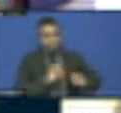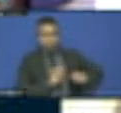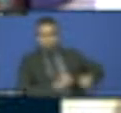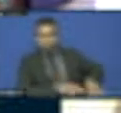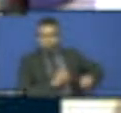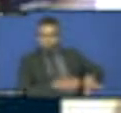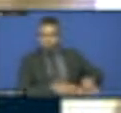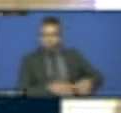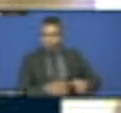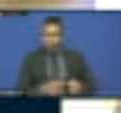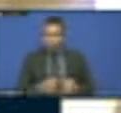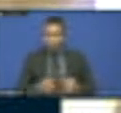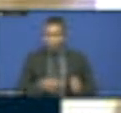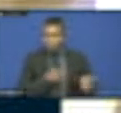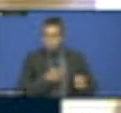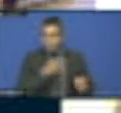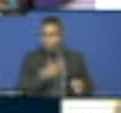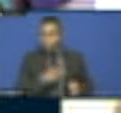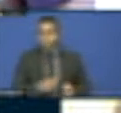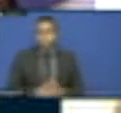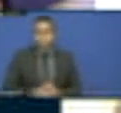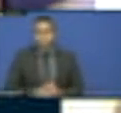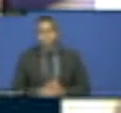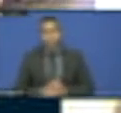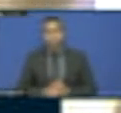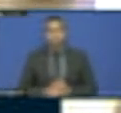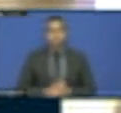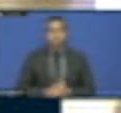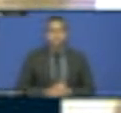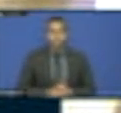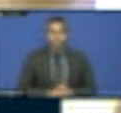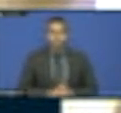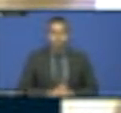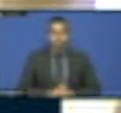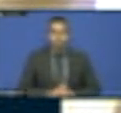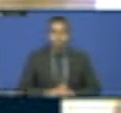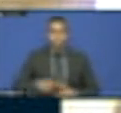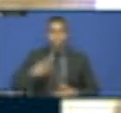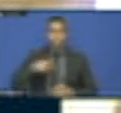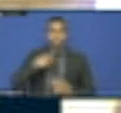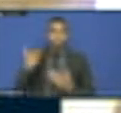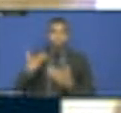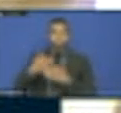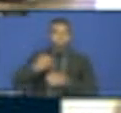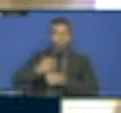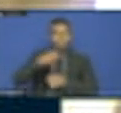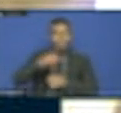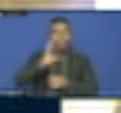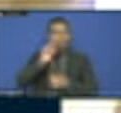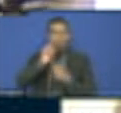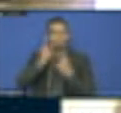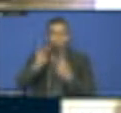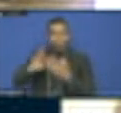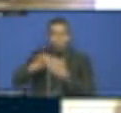waste management issue, because it is created at the community level. There's a saying in our country that spirits don't generate waste,